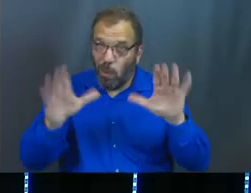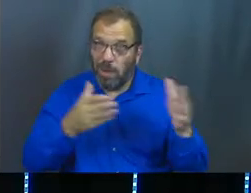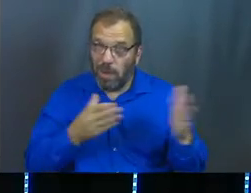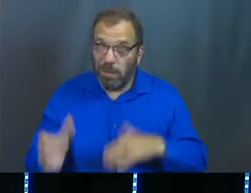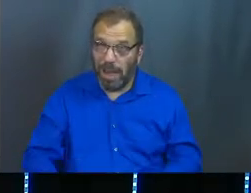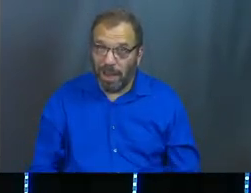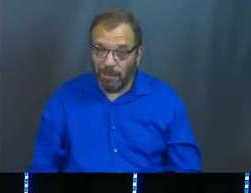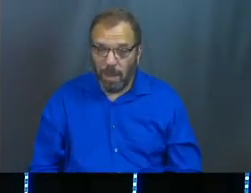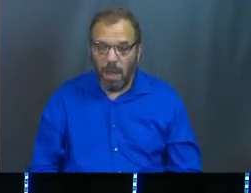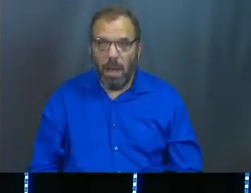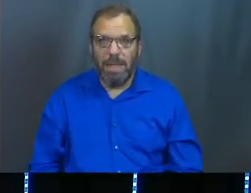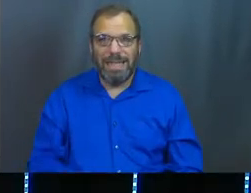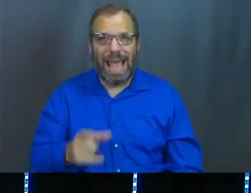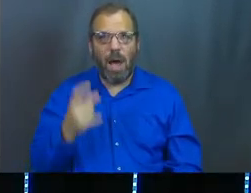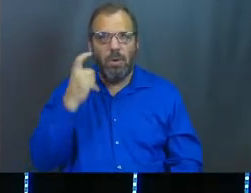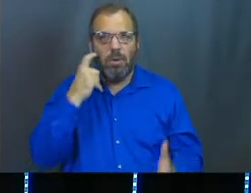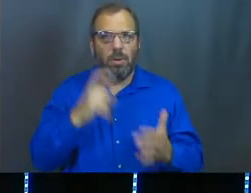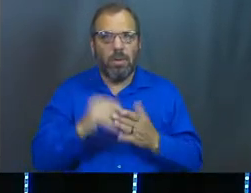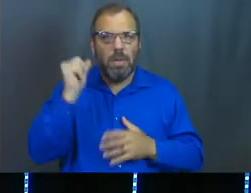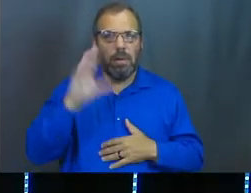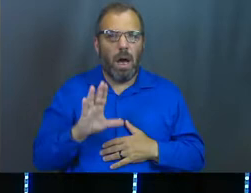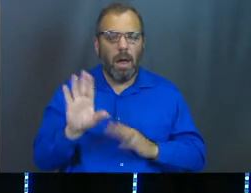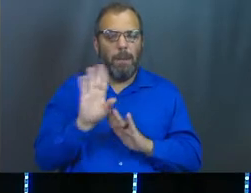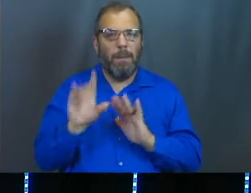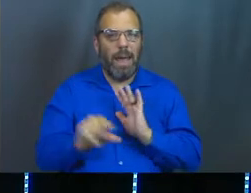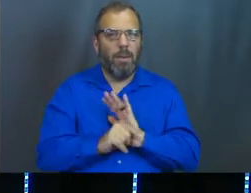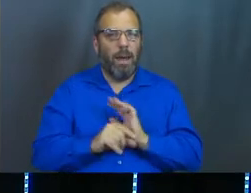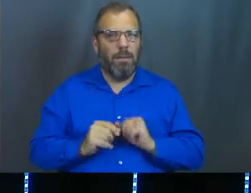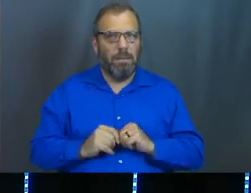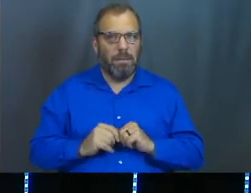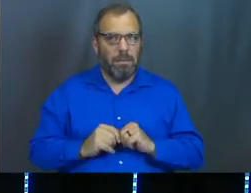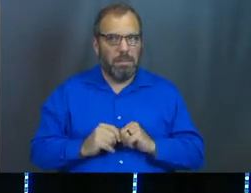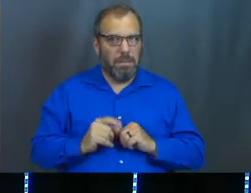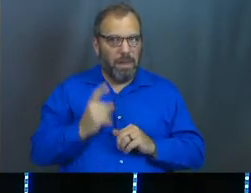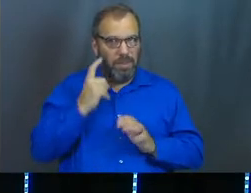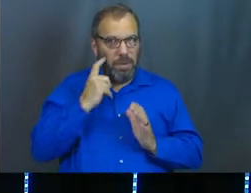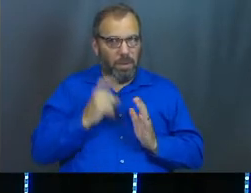And you start to see God in the background of this, too. Do you start to see it?